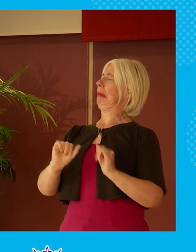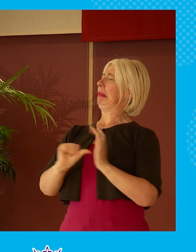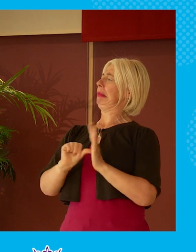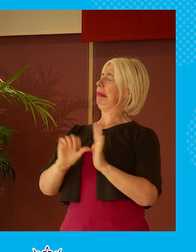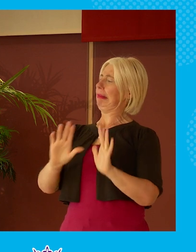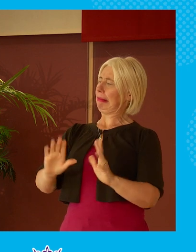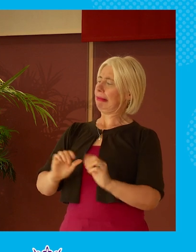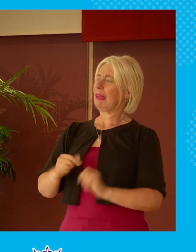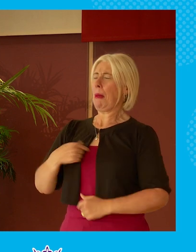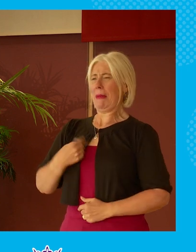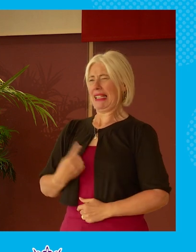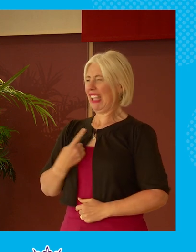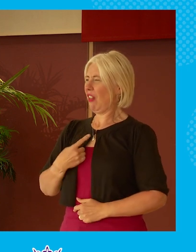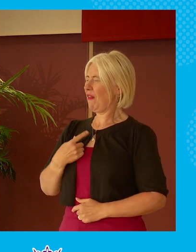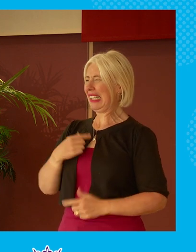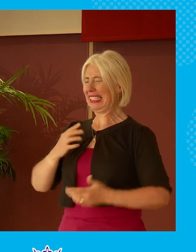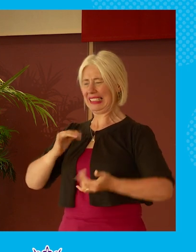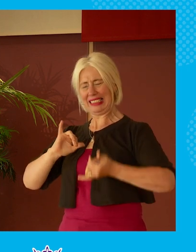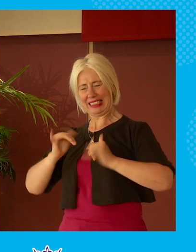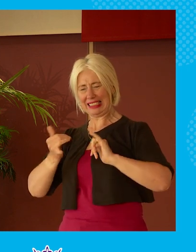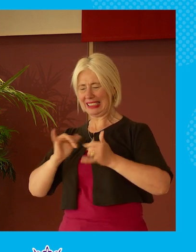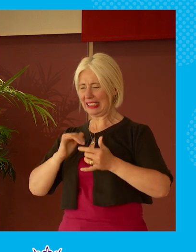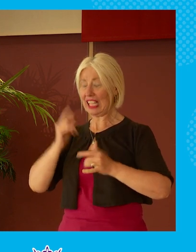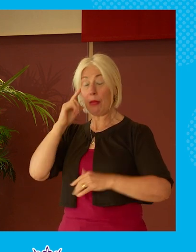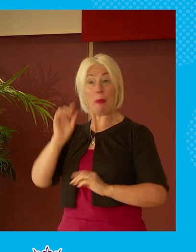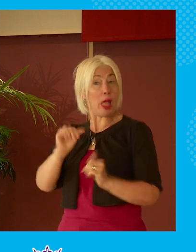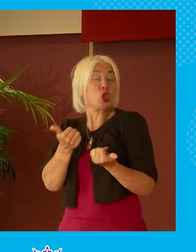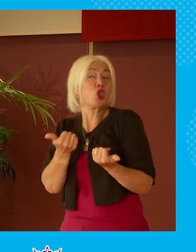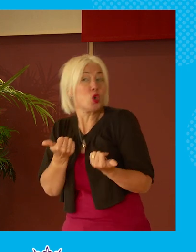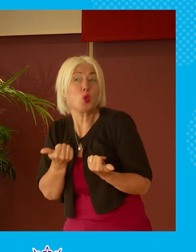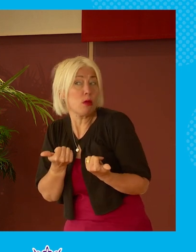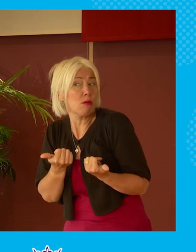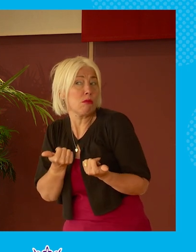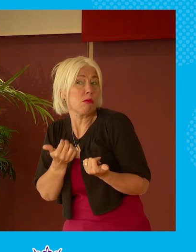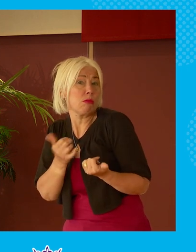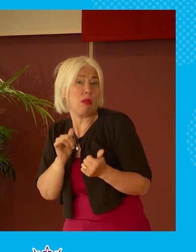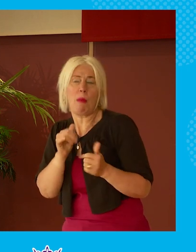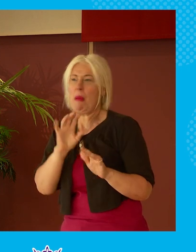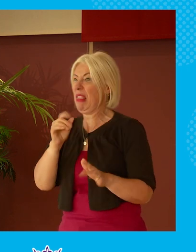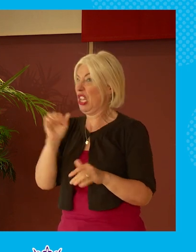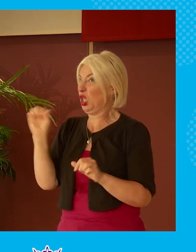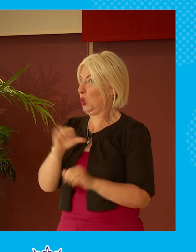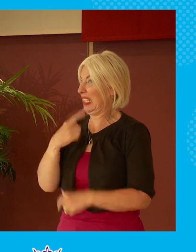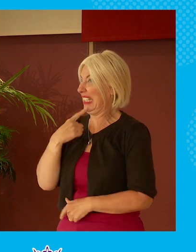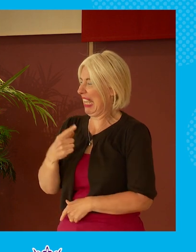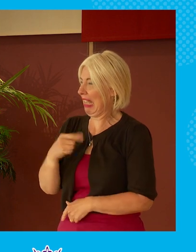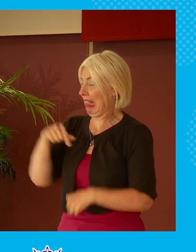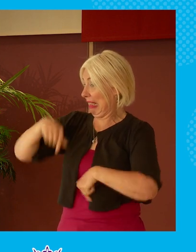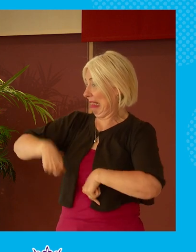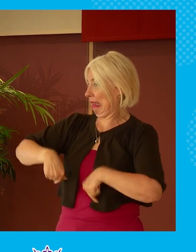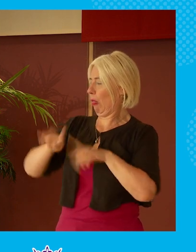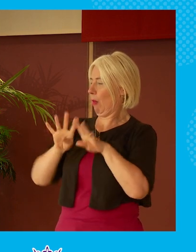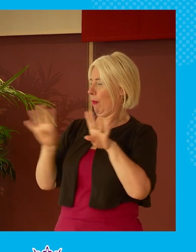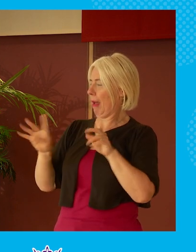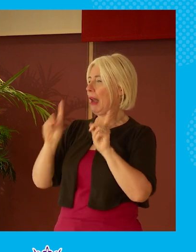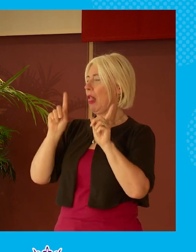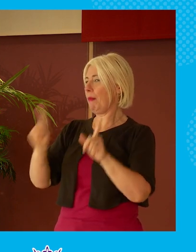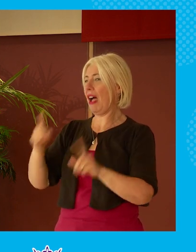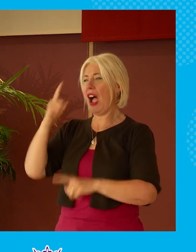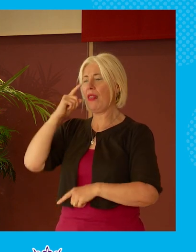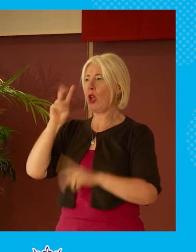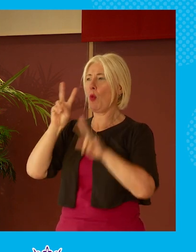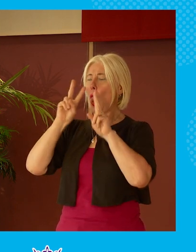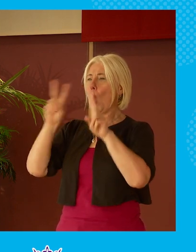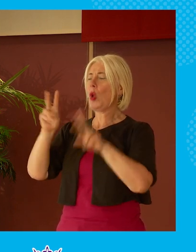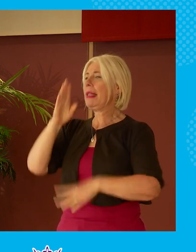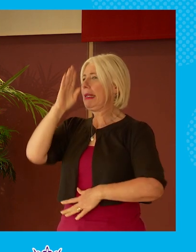ways in some ways I think that's a good thing and that's probably not what we're meant to say on this panel but I think when we look at the